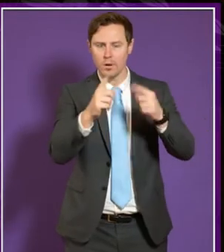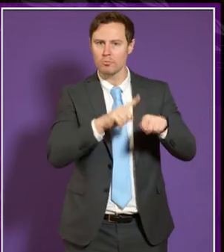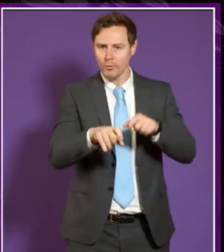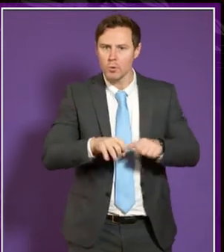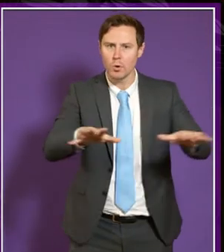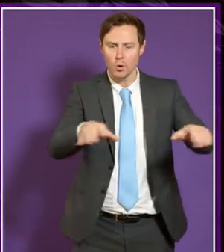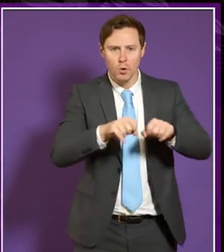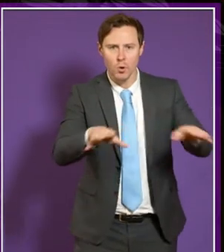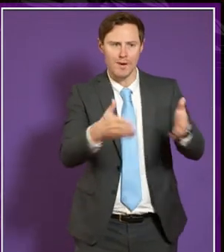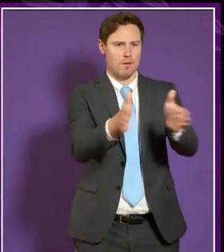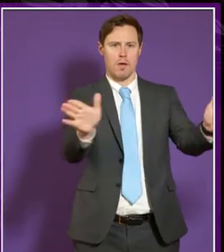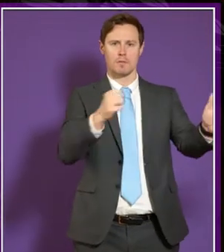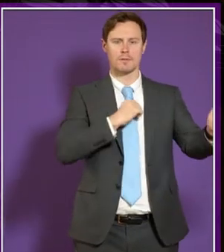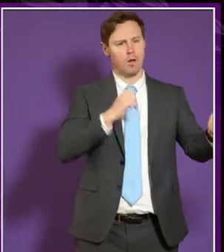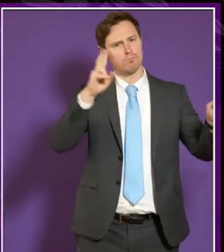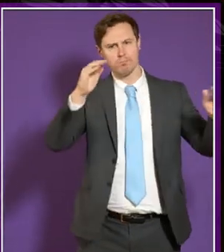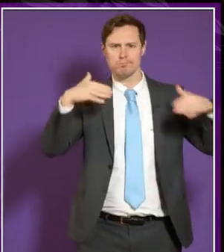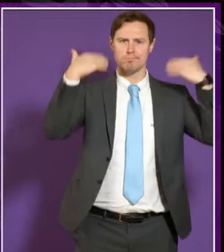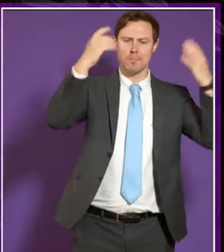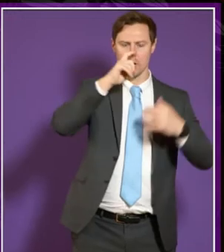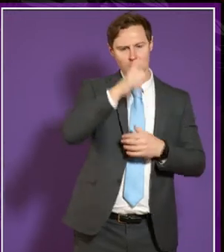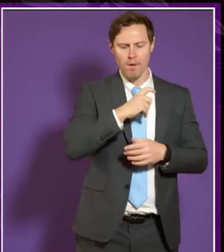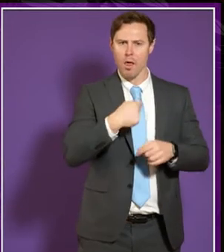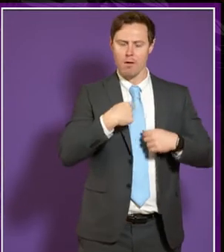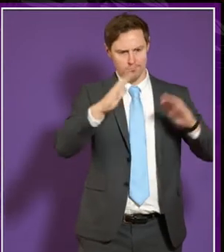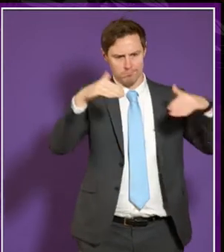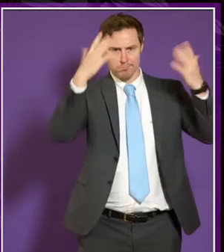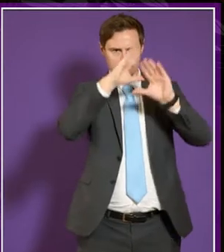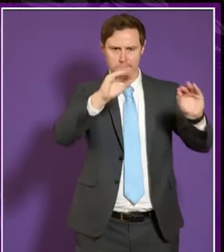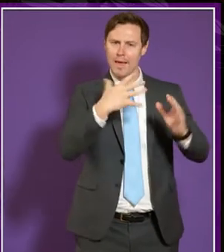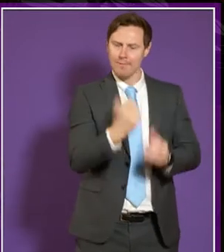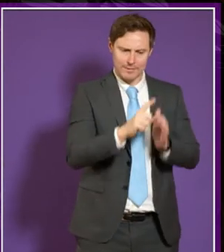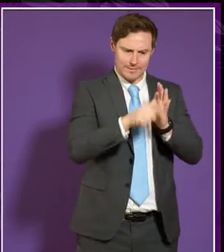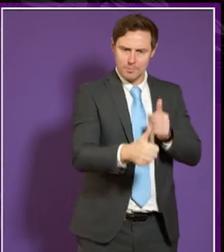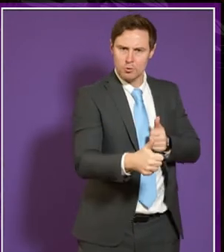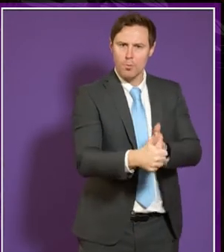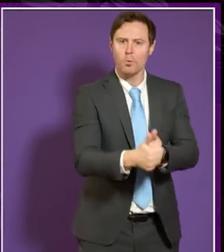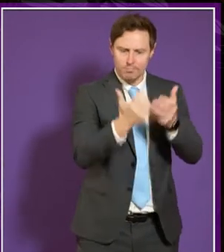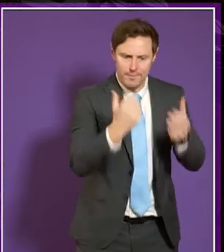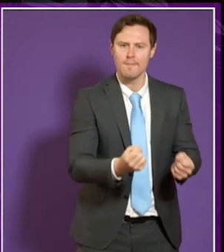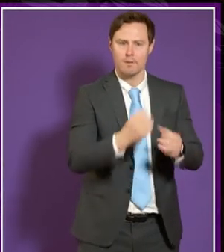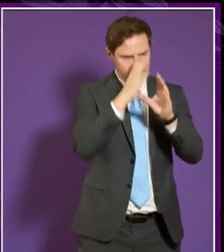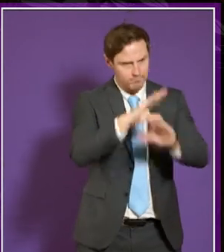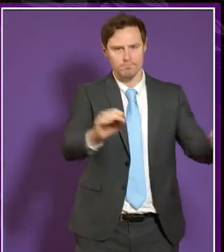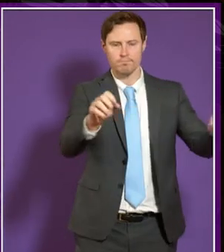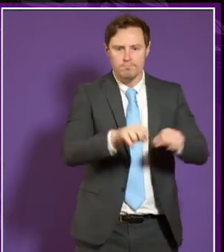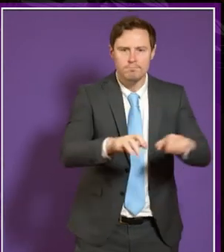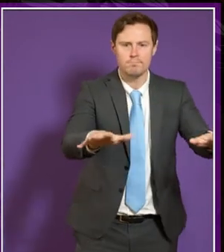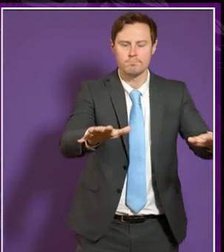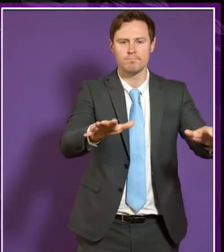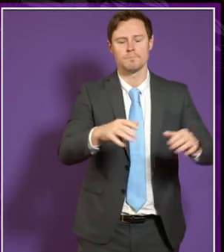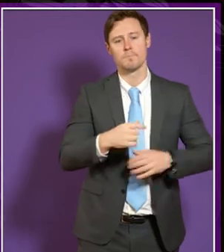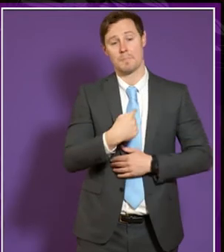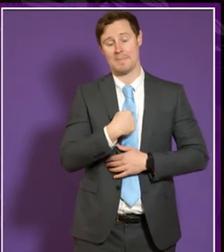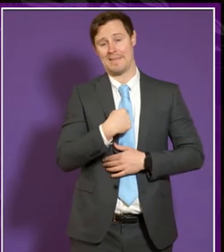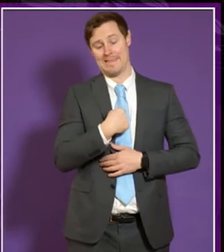enhance the profile of disability support provision in universities. I know